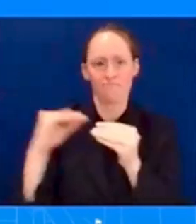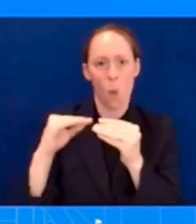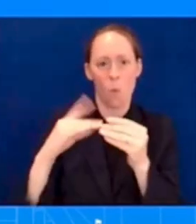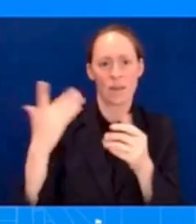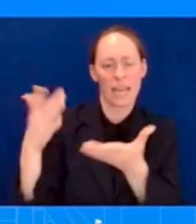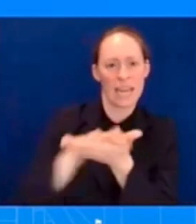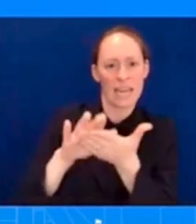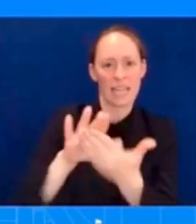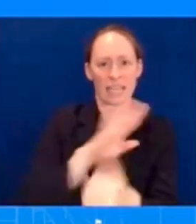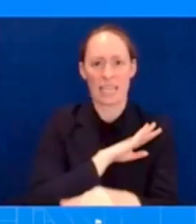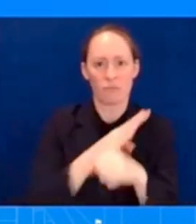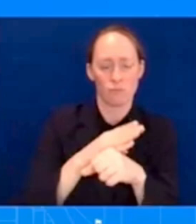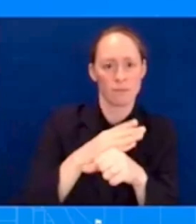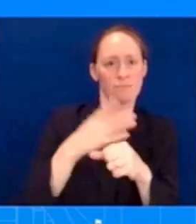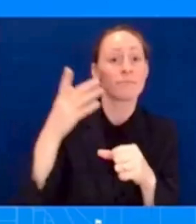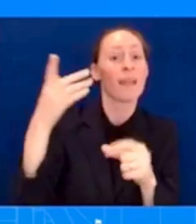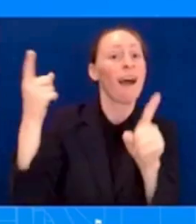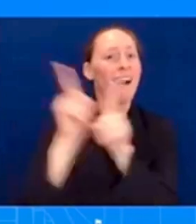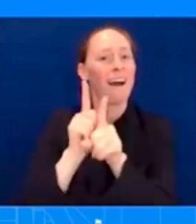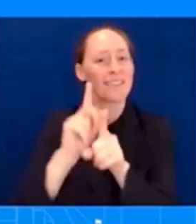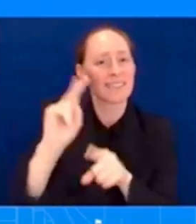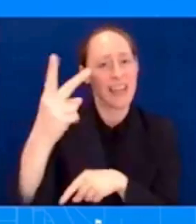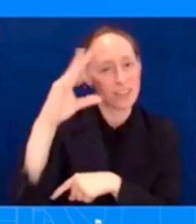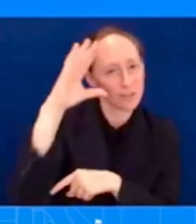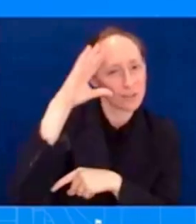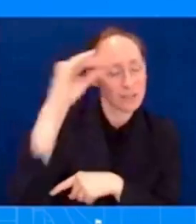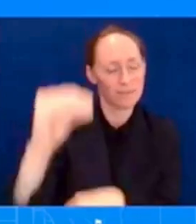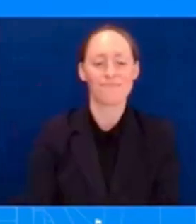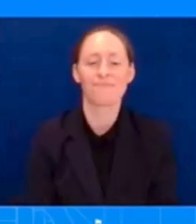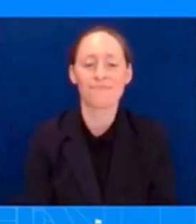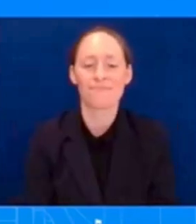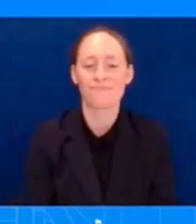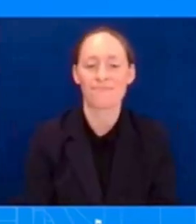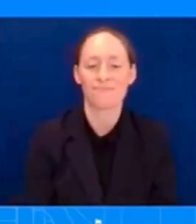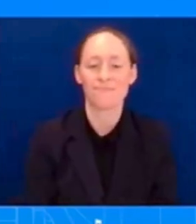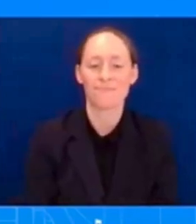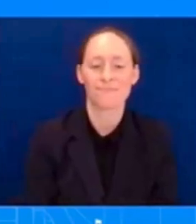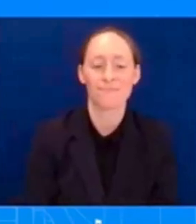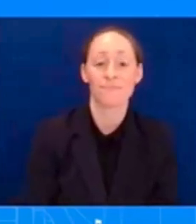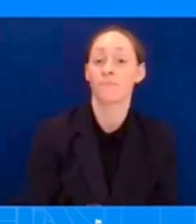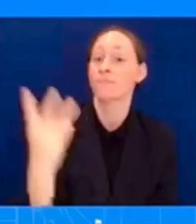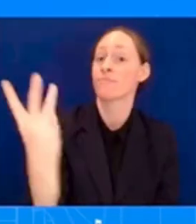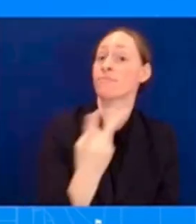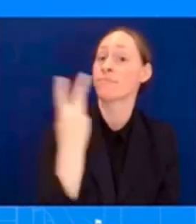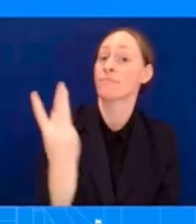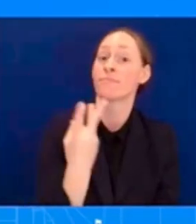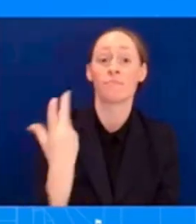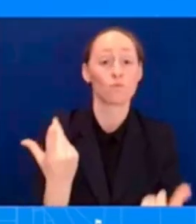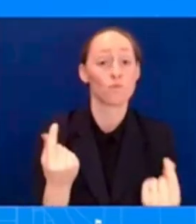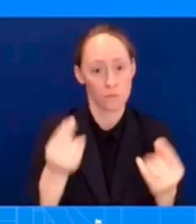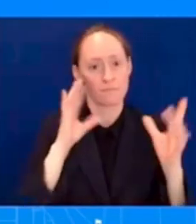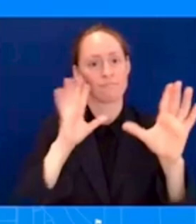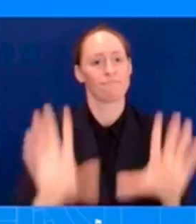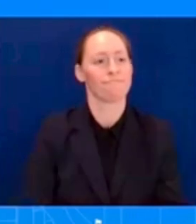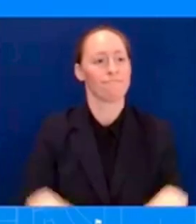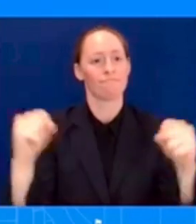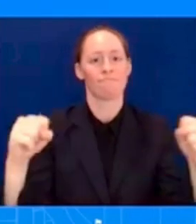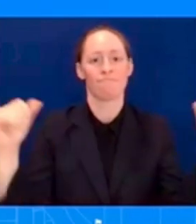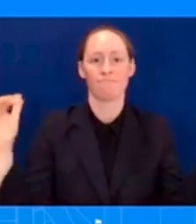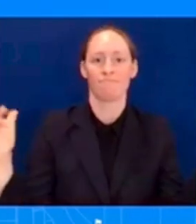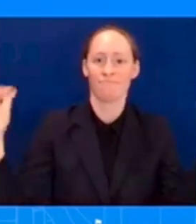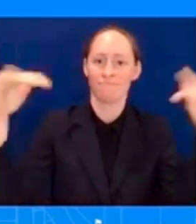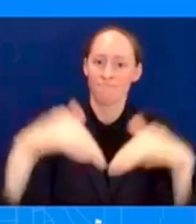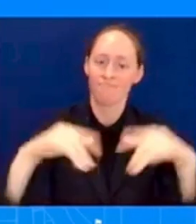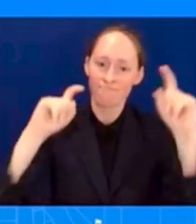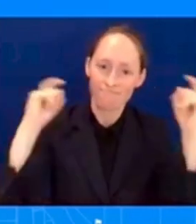Wednesday, the President will hold a celebration in the East Room, where he will speak alongside Agriculture Secretary Vilsack, EPA Administrator